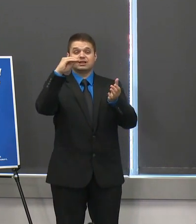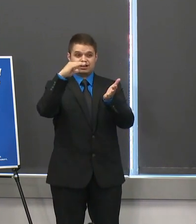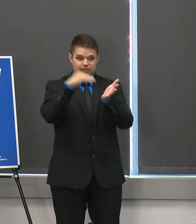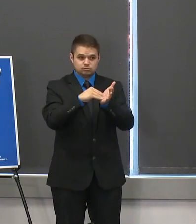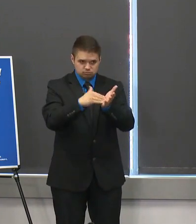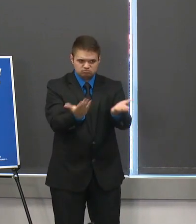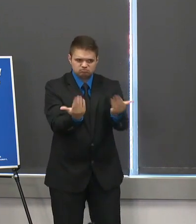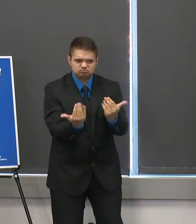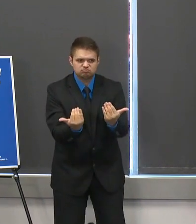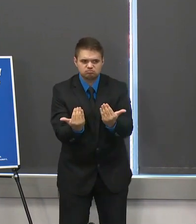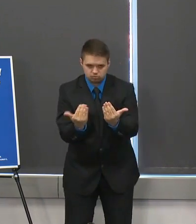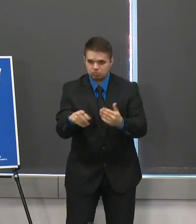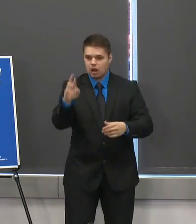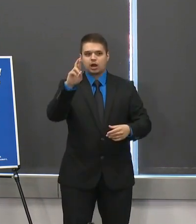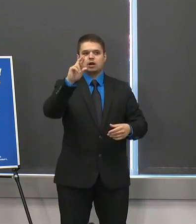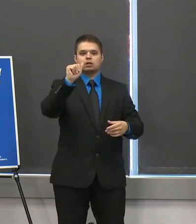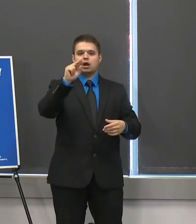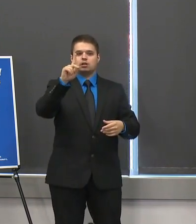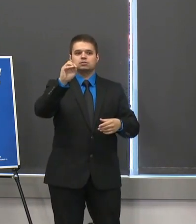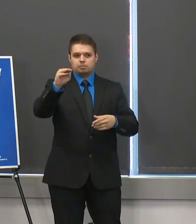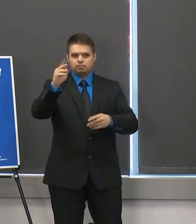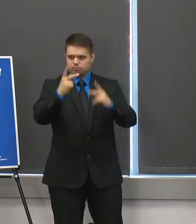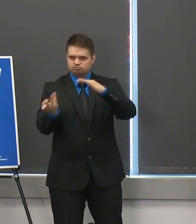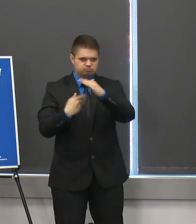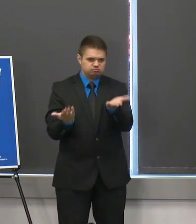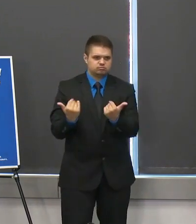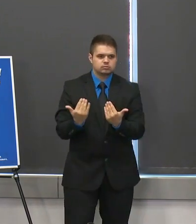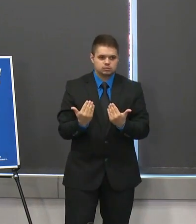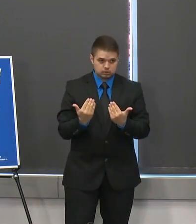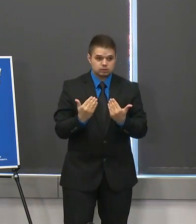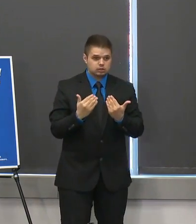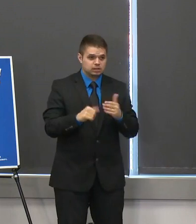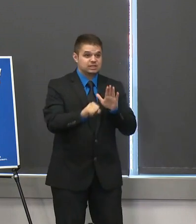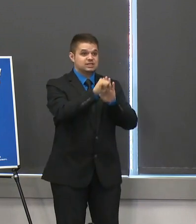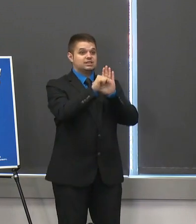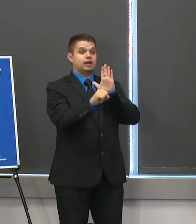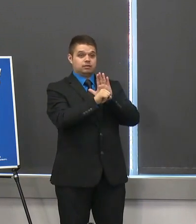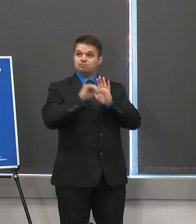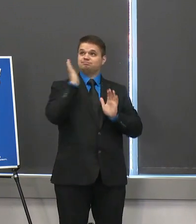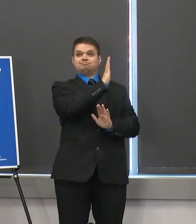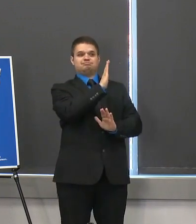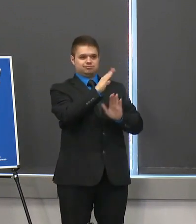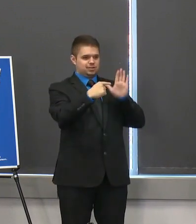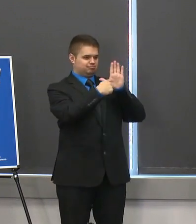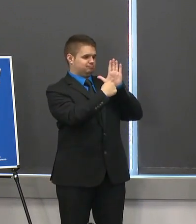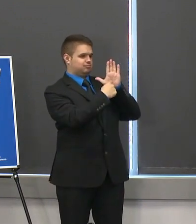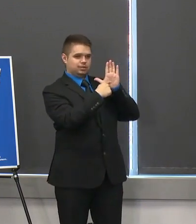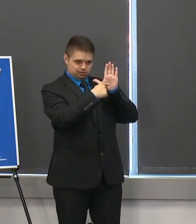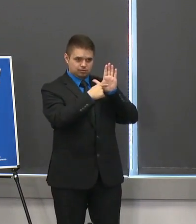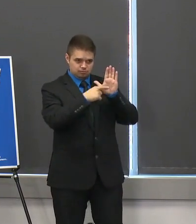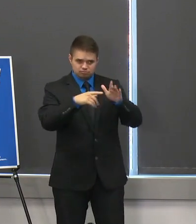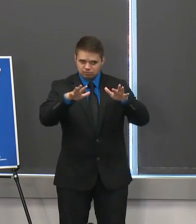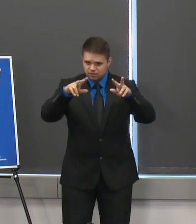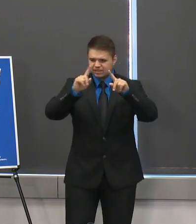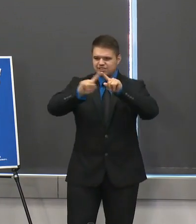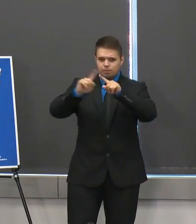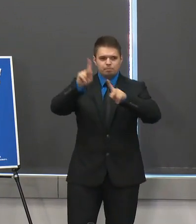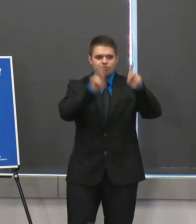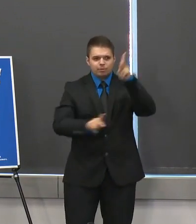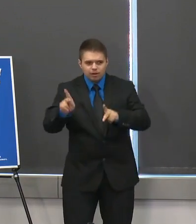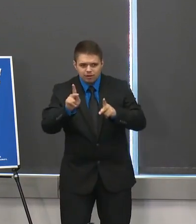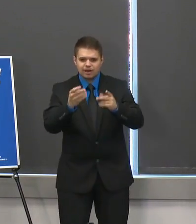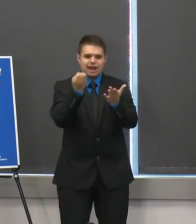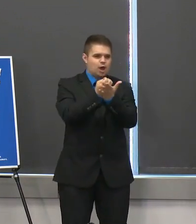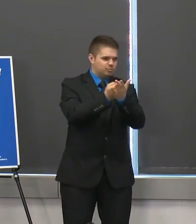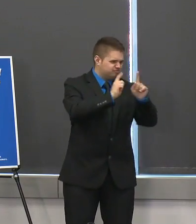and we will make sure that the state's ethnic socioeconomic and geographically diverse citizens are appropriately represented